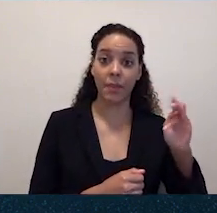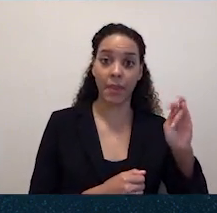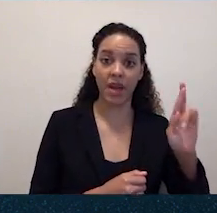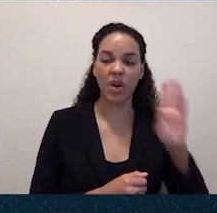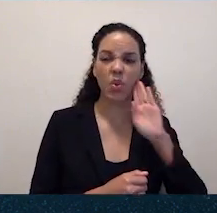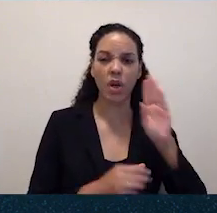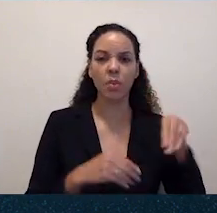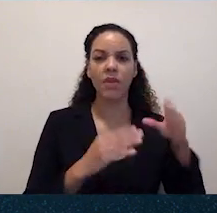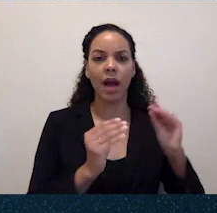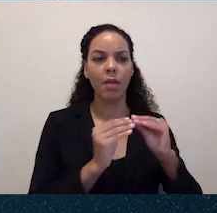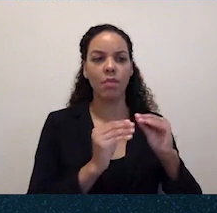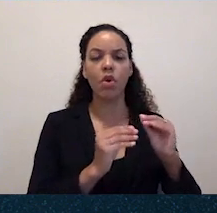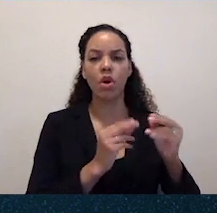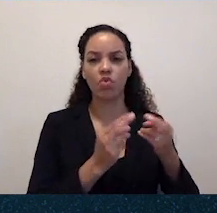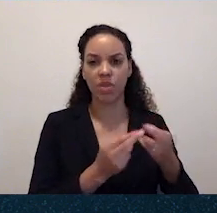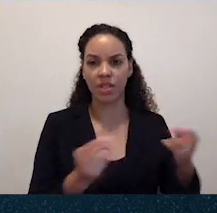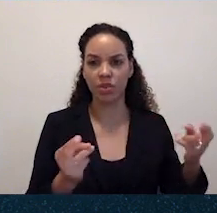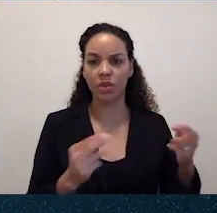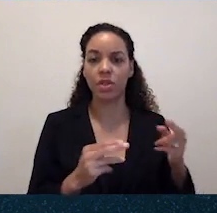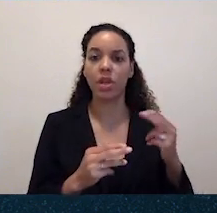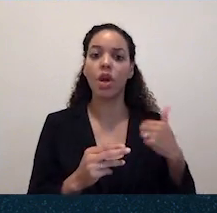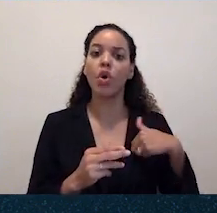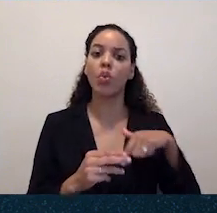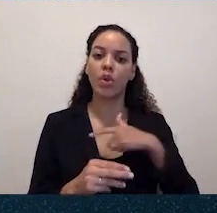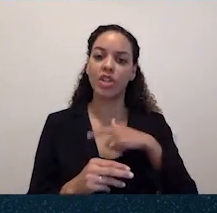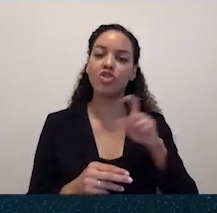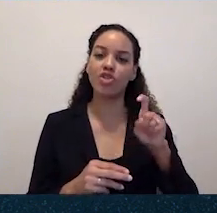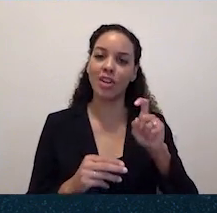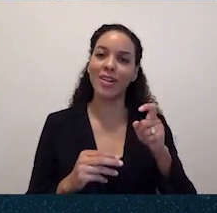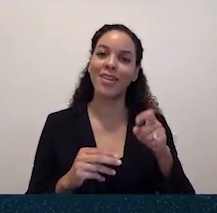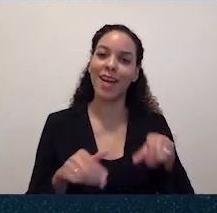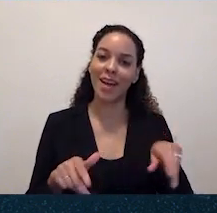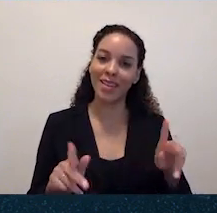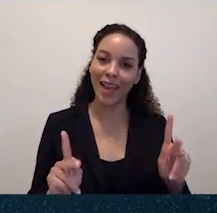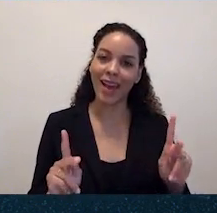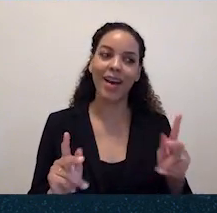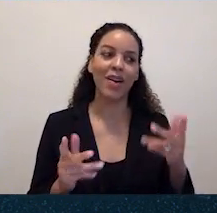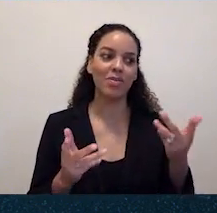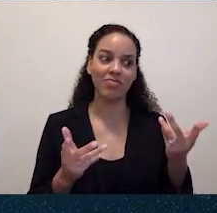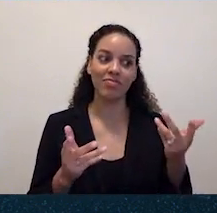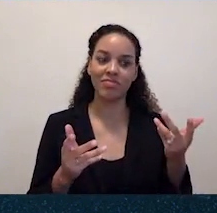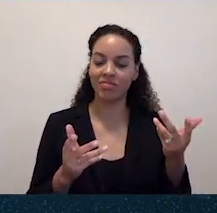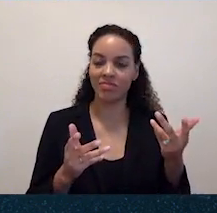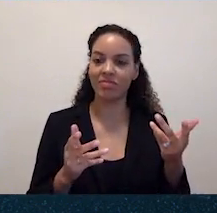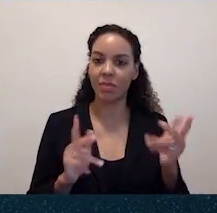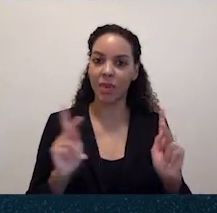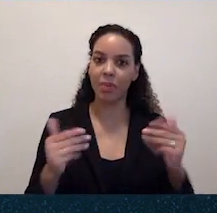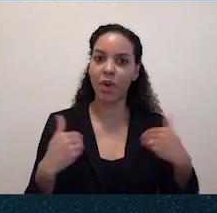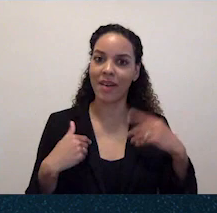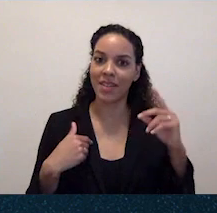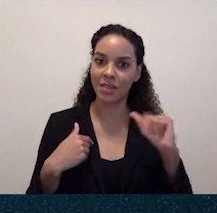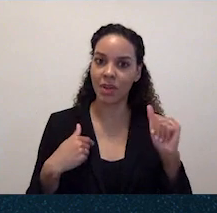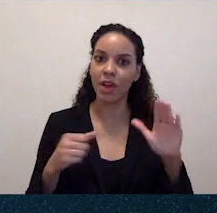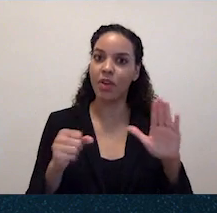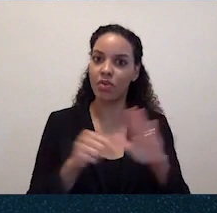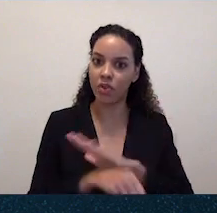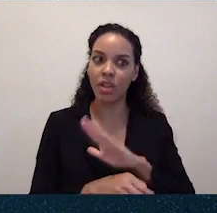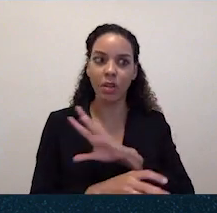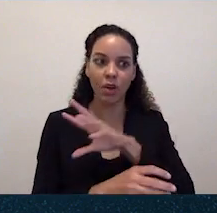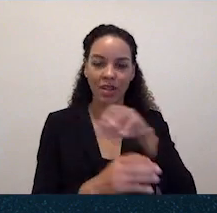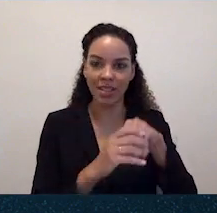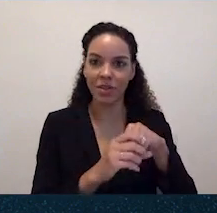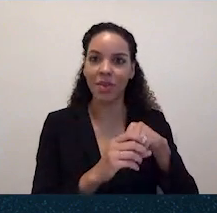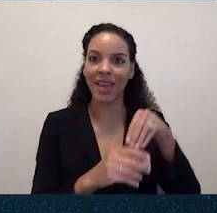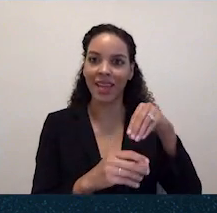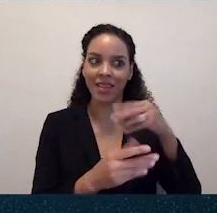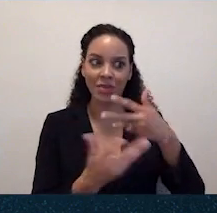allow people with disabilities to fully participate in society. That should be the goal,